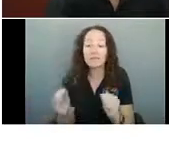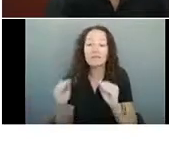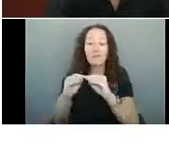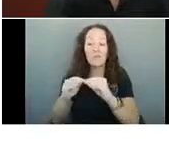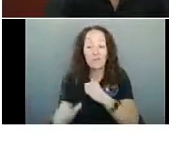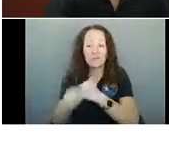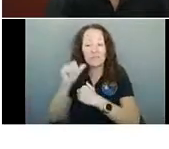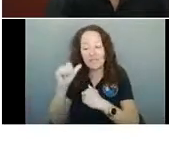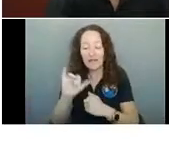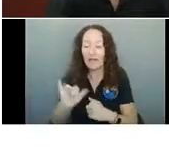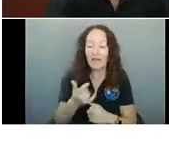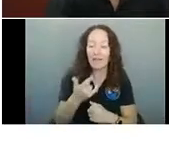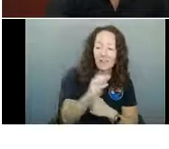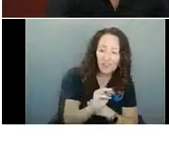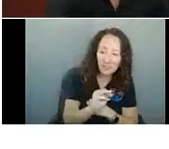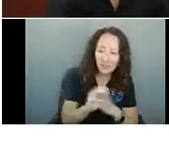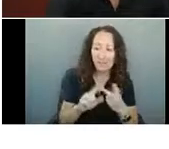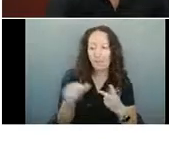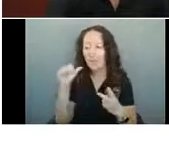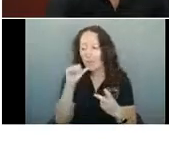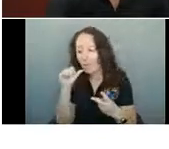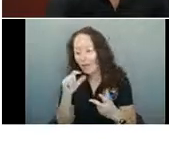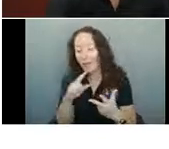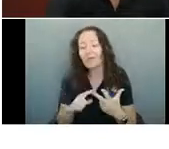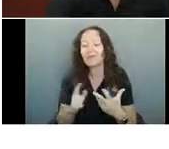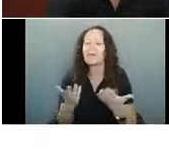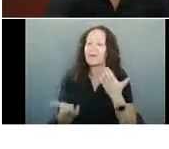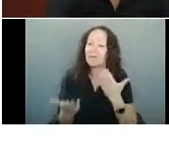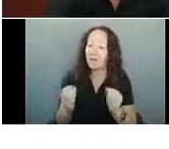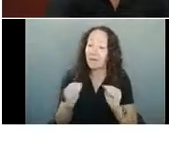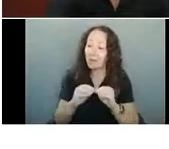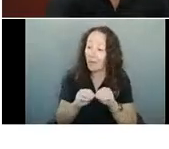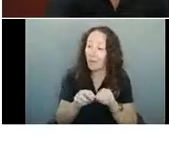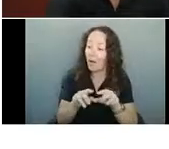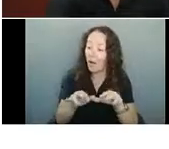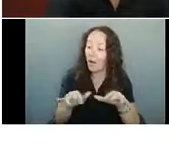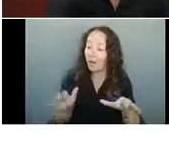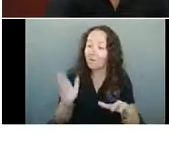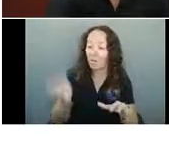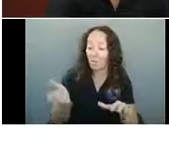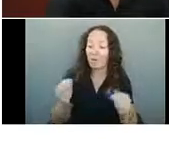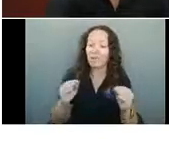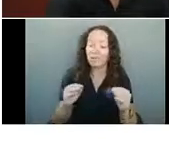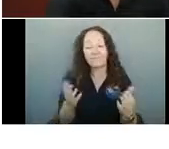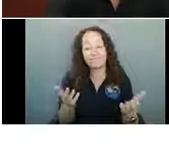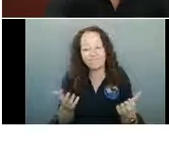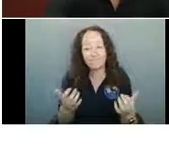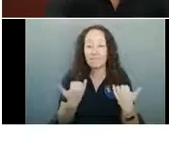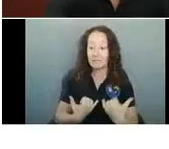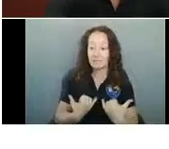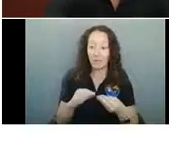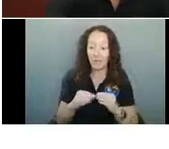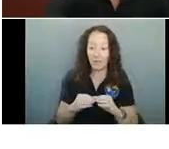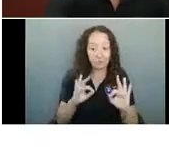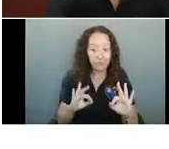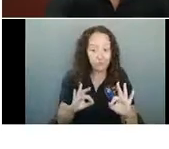there could be a little bit more spread than we've seen before. We're in a pretty good place right now, but we could easily bump